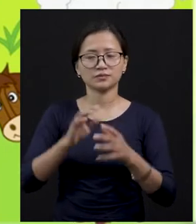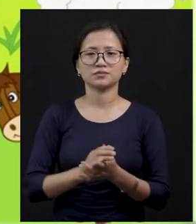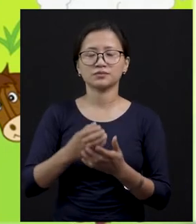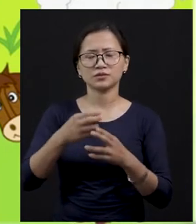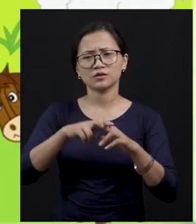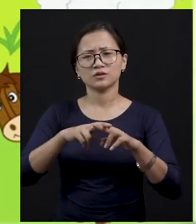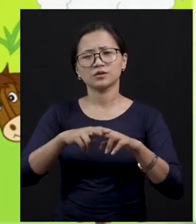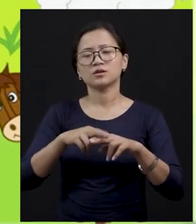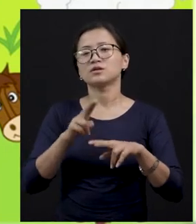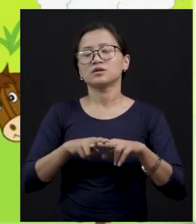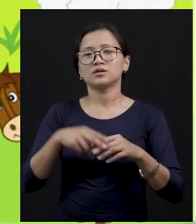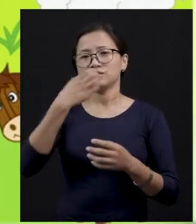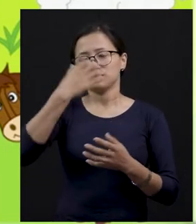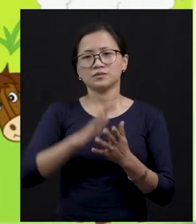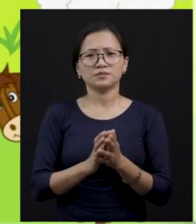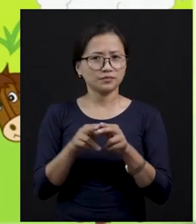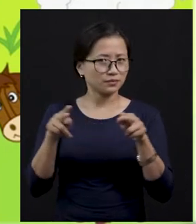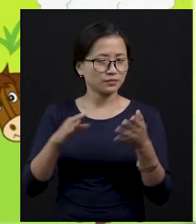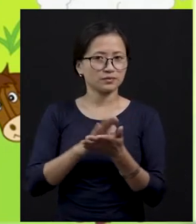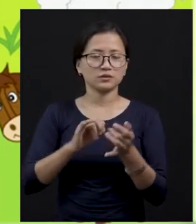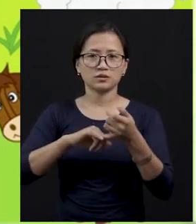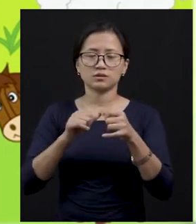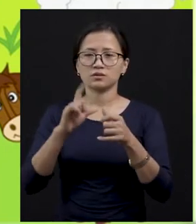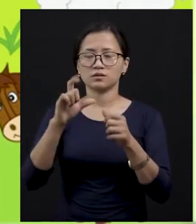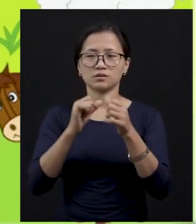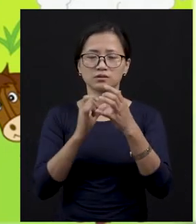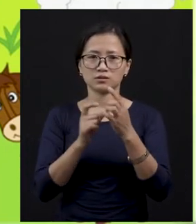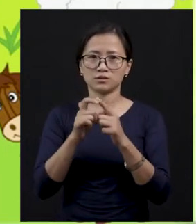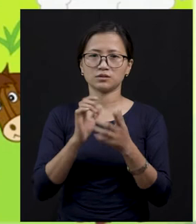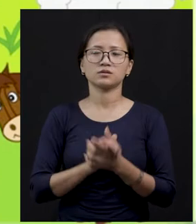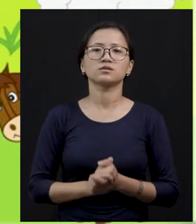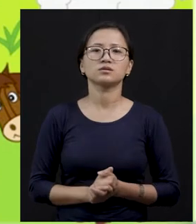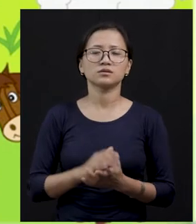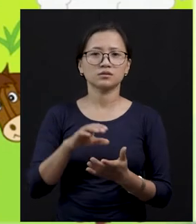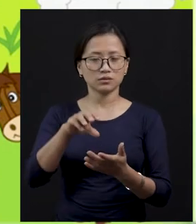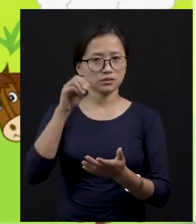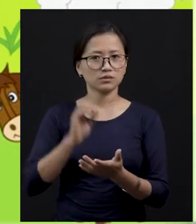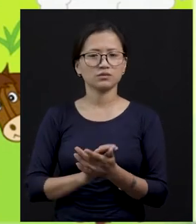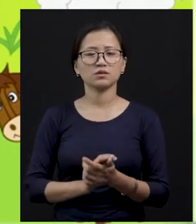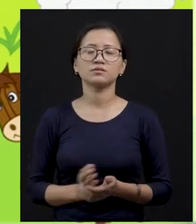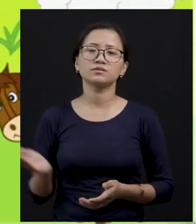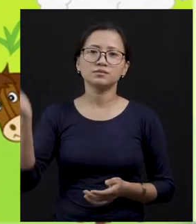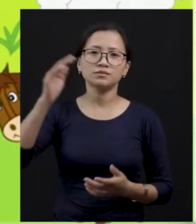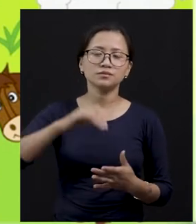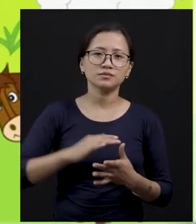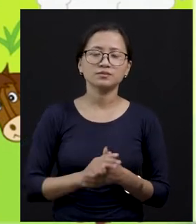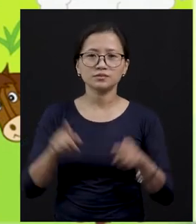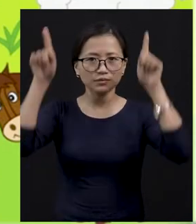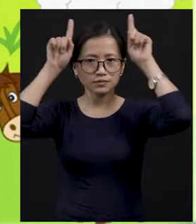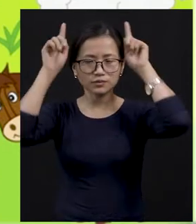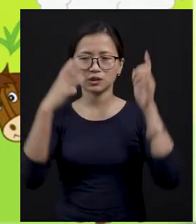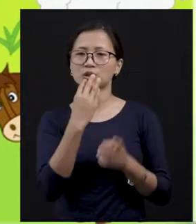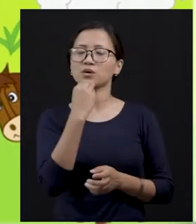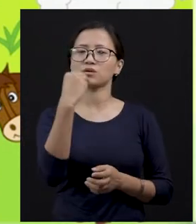have this cream. So from where do we get this cream, children? Let us find out. We get cream also from cow,